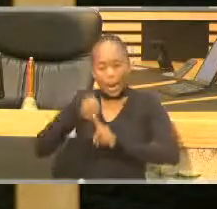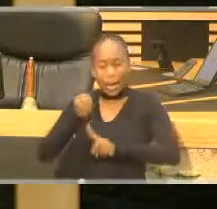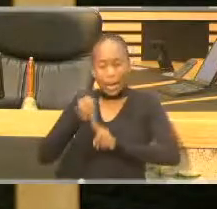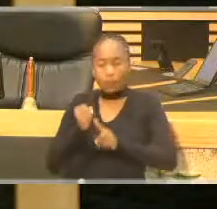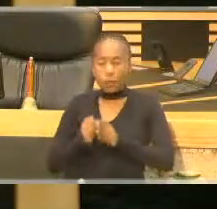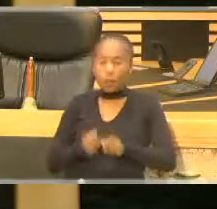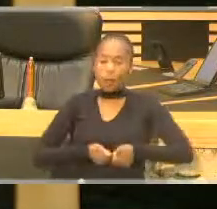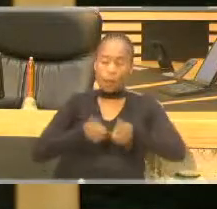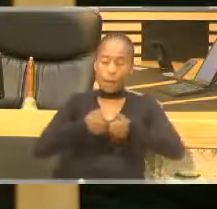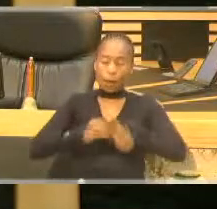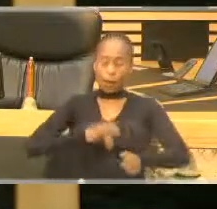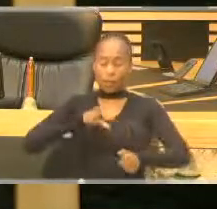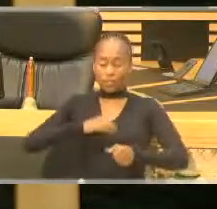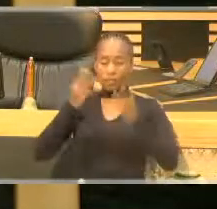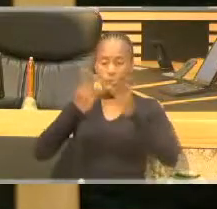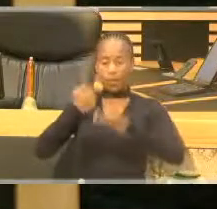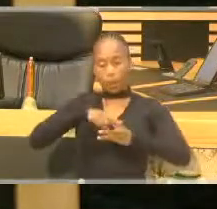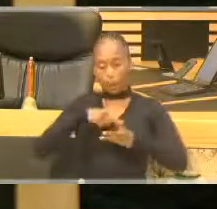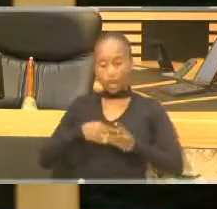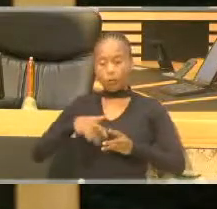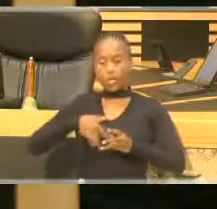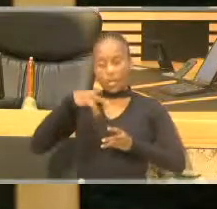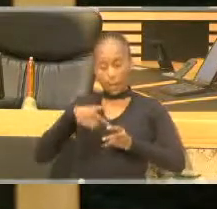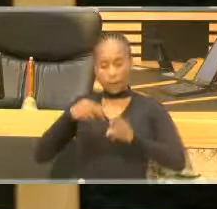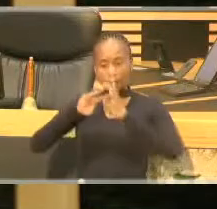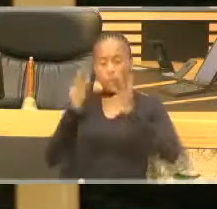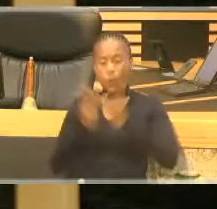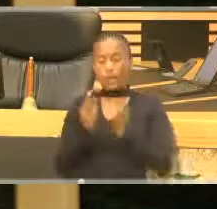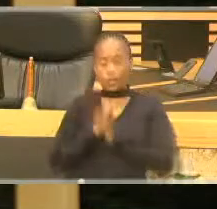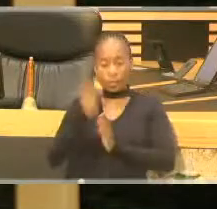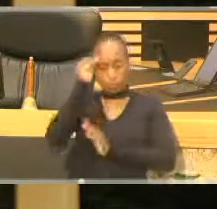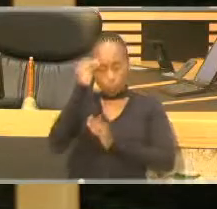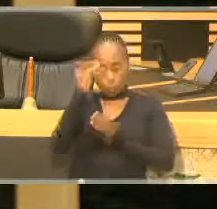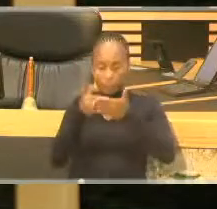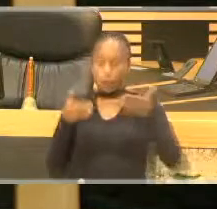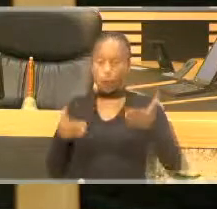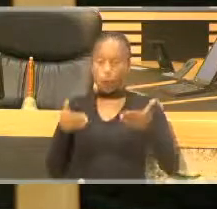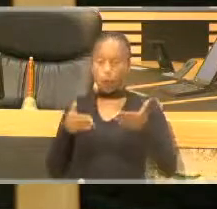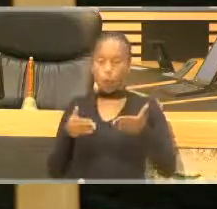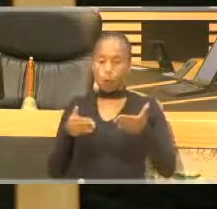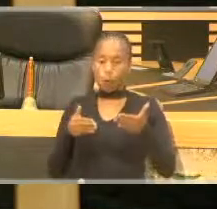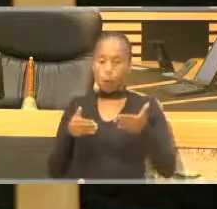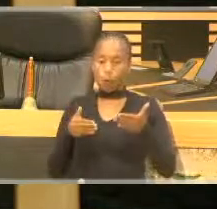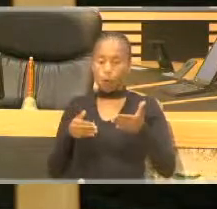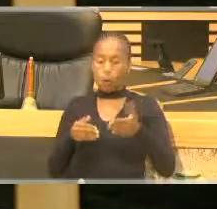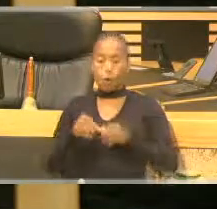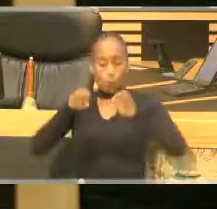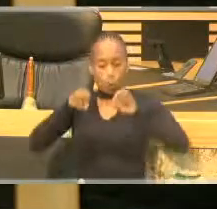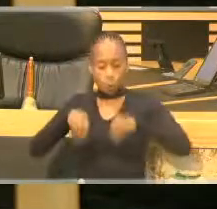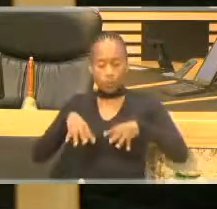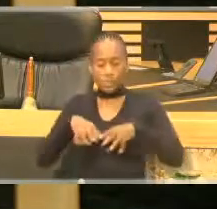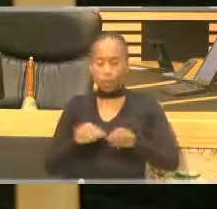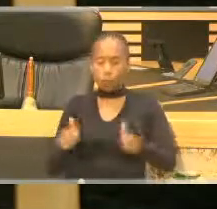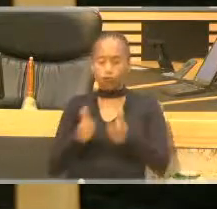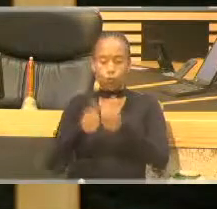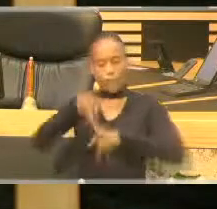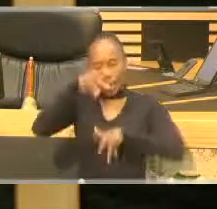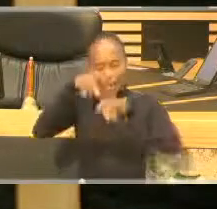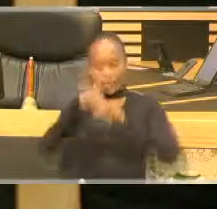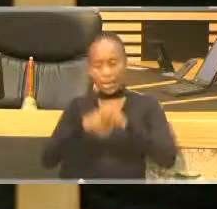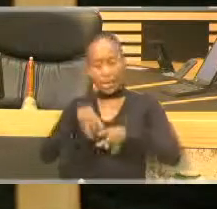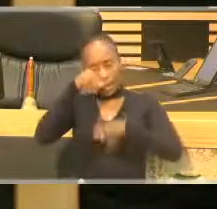back the confidence of our people to live in the world as they have known it before without losing the good lessons learned during